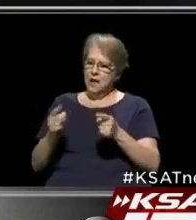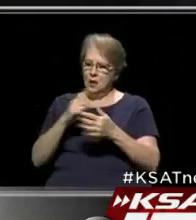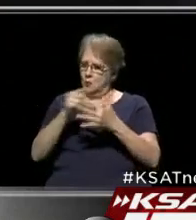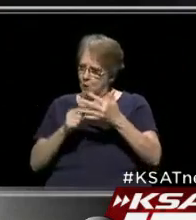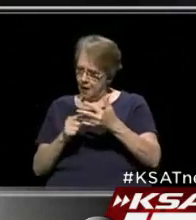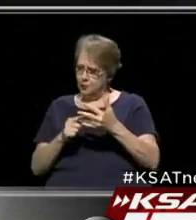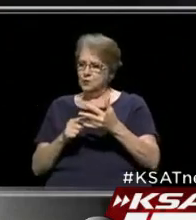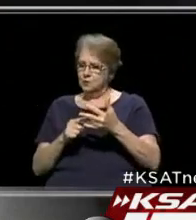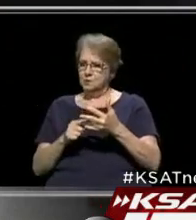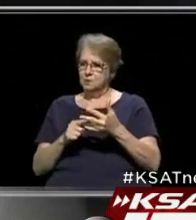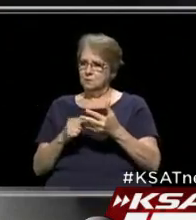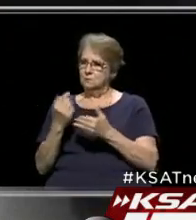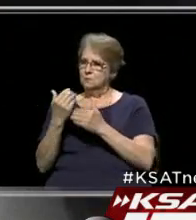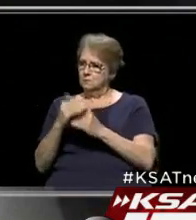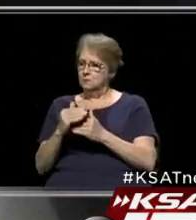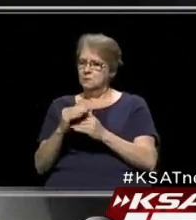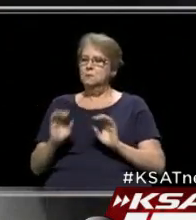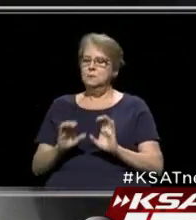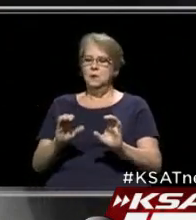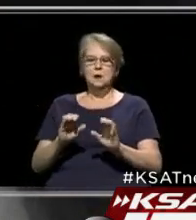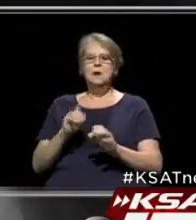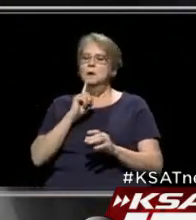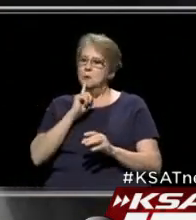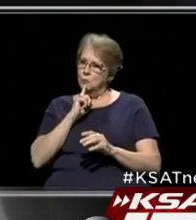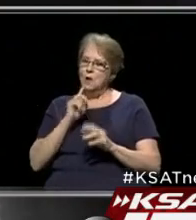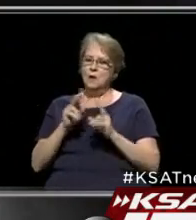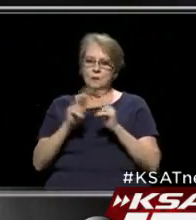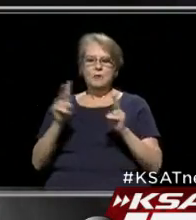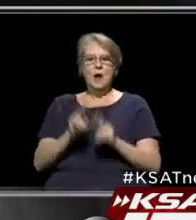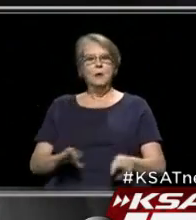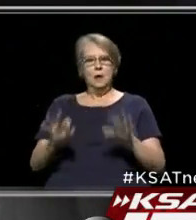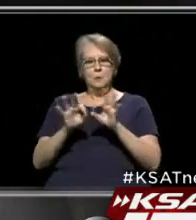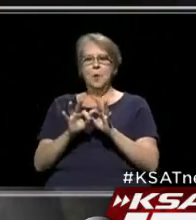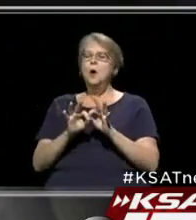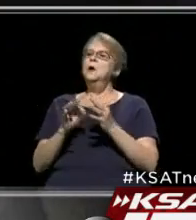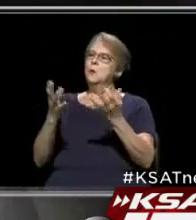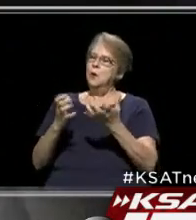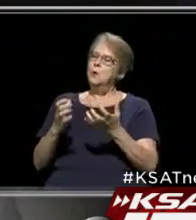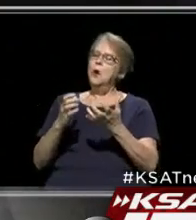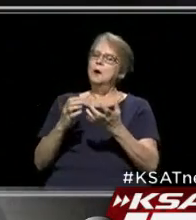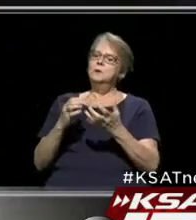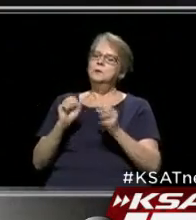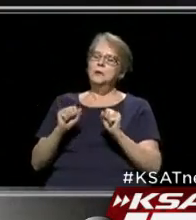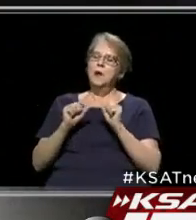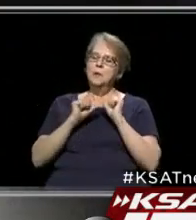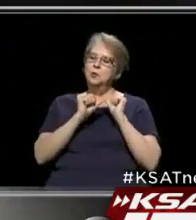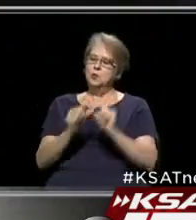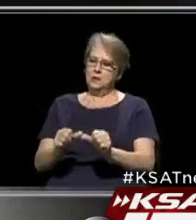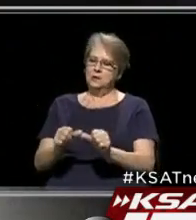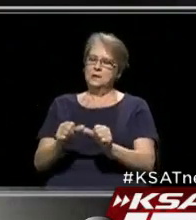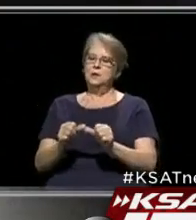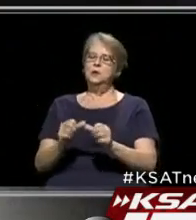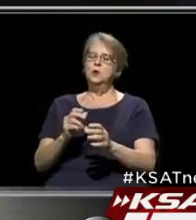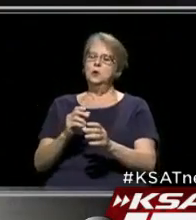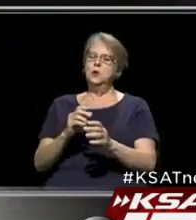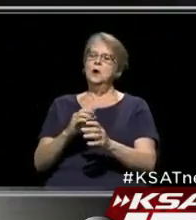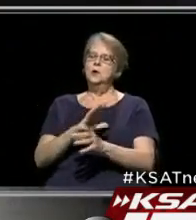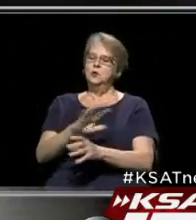we have seen over the last several weeks are all very, very important. So we wanted to contain